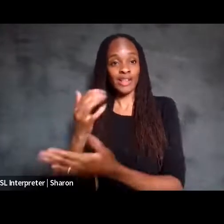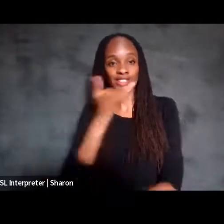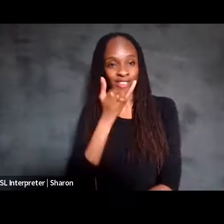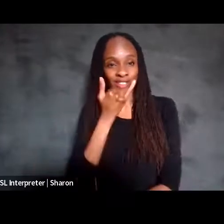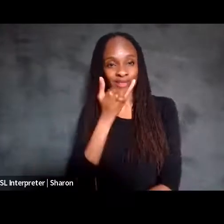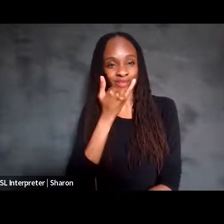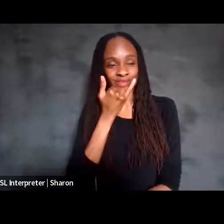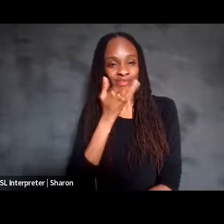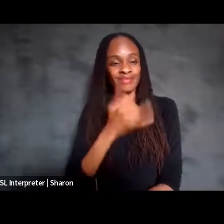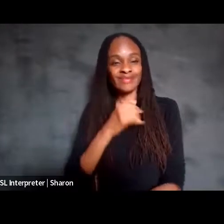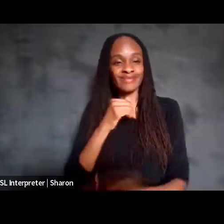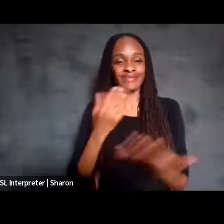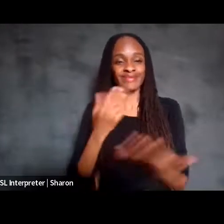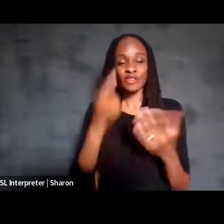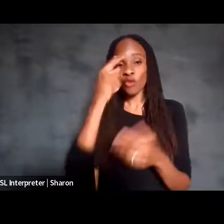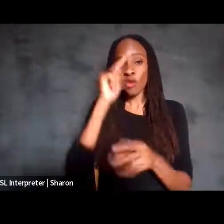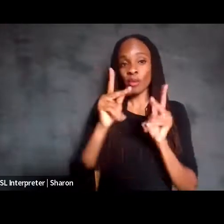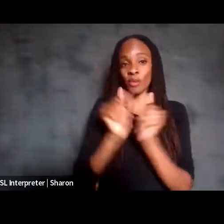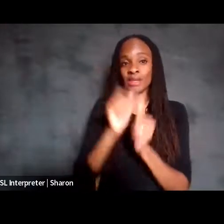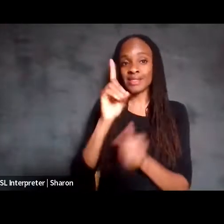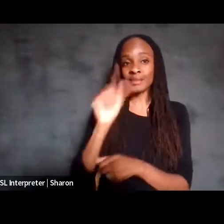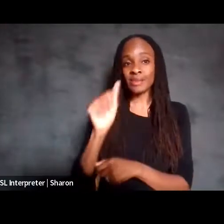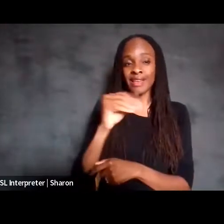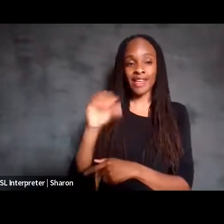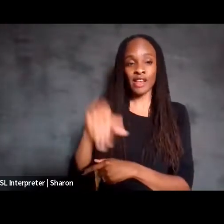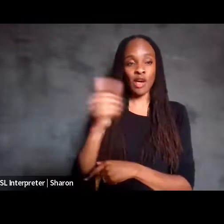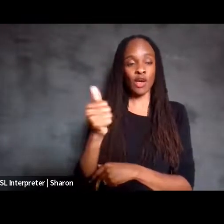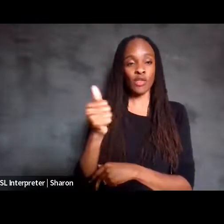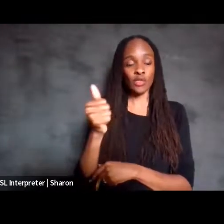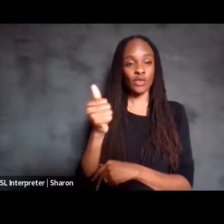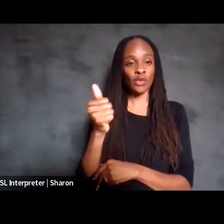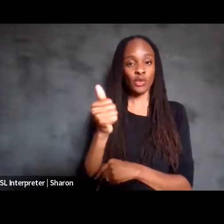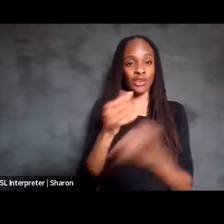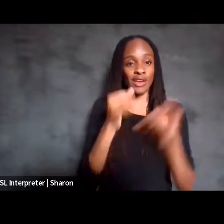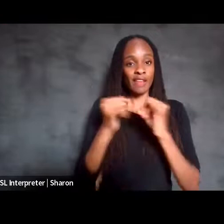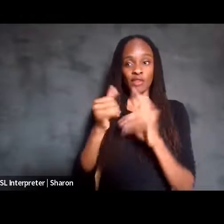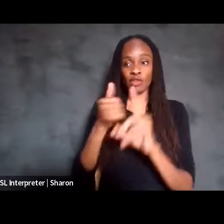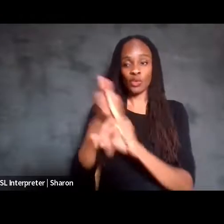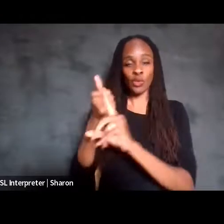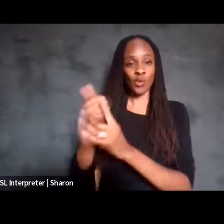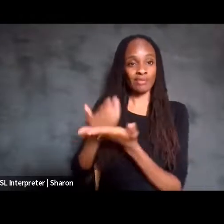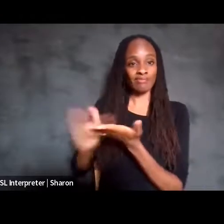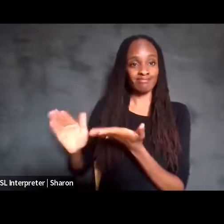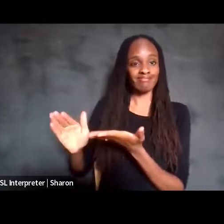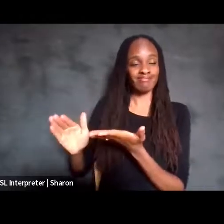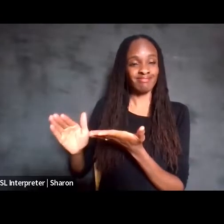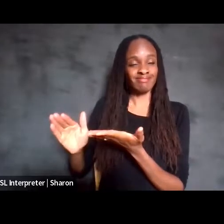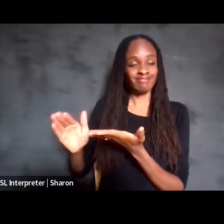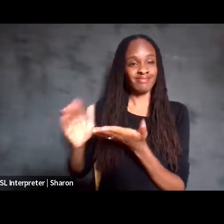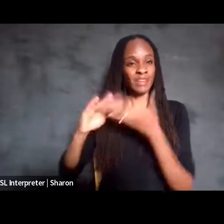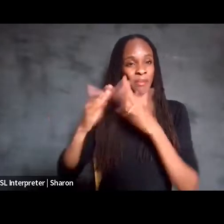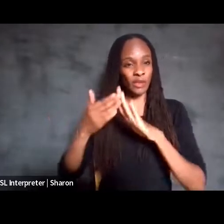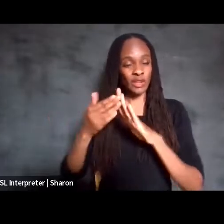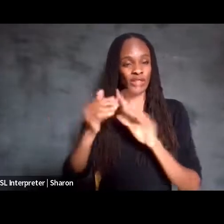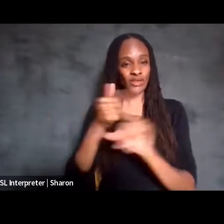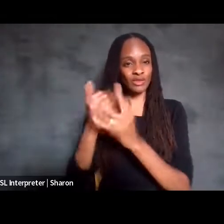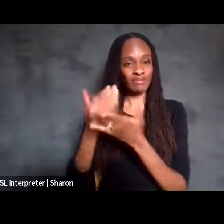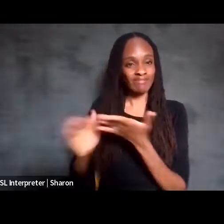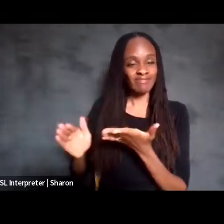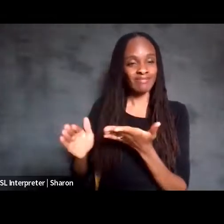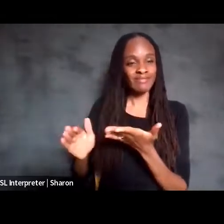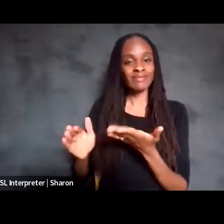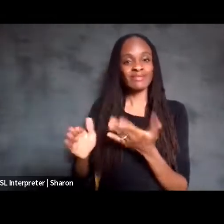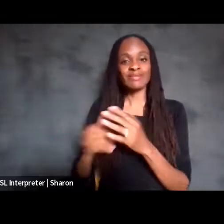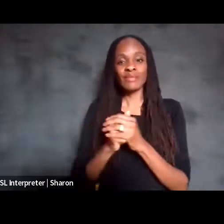with disabilities and other marginalized individuals and communities, the human and civil